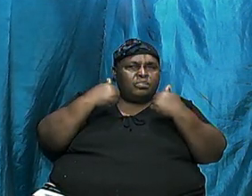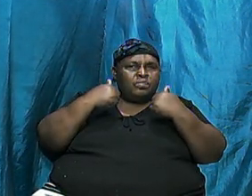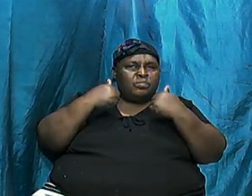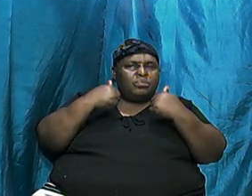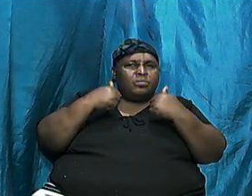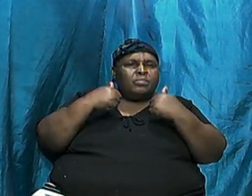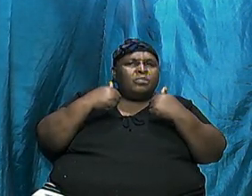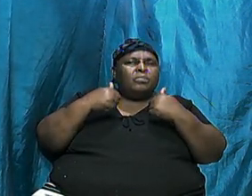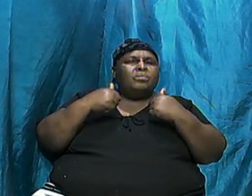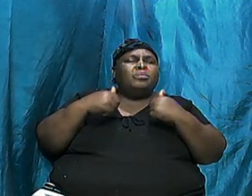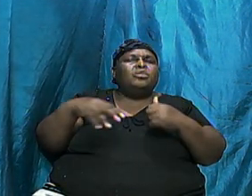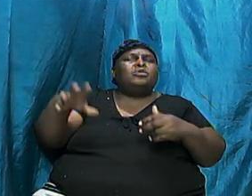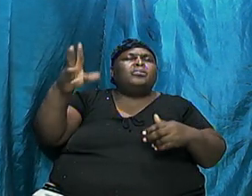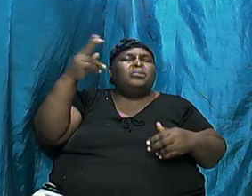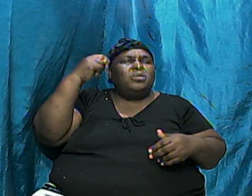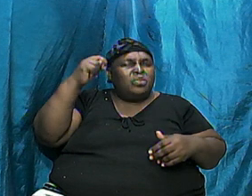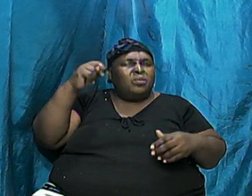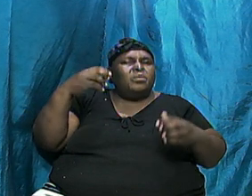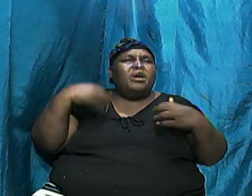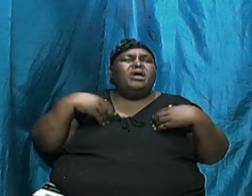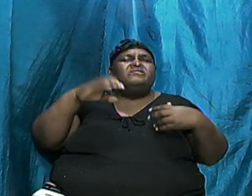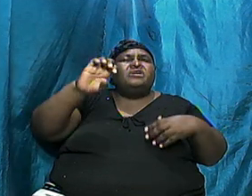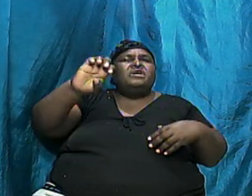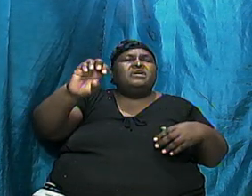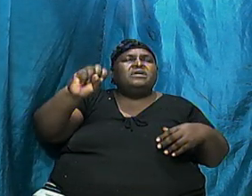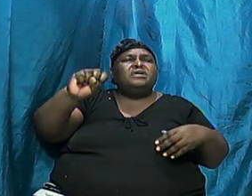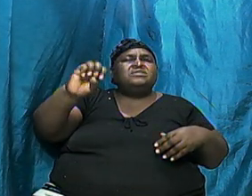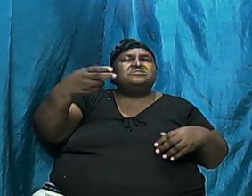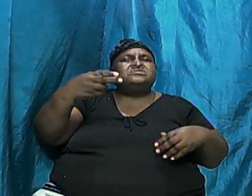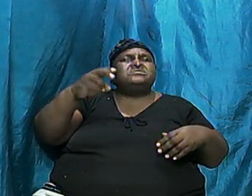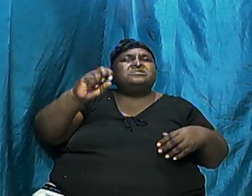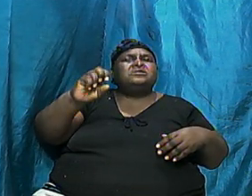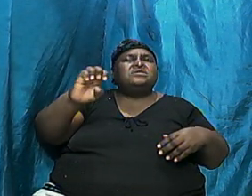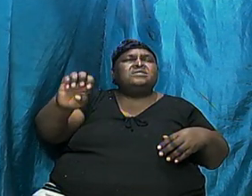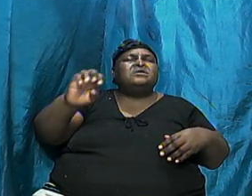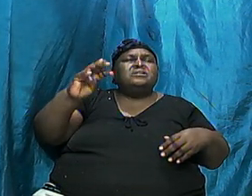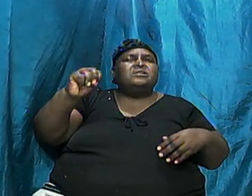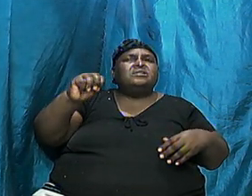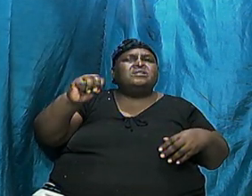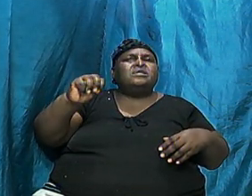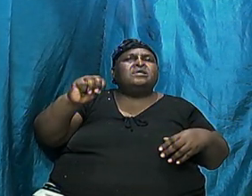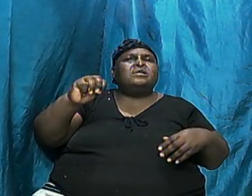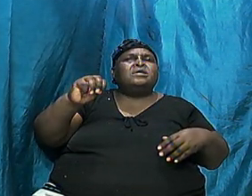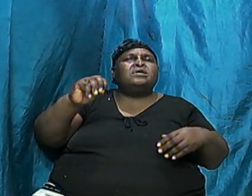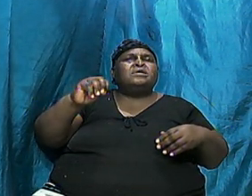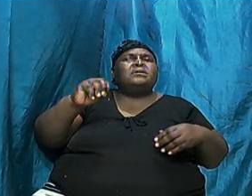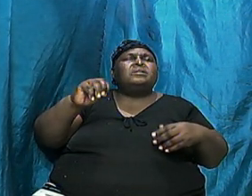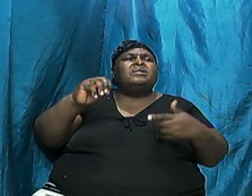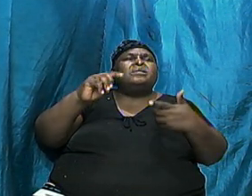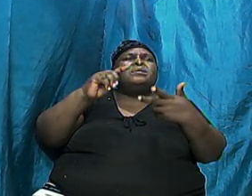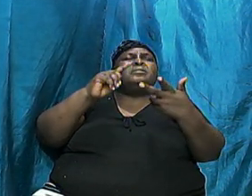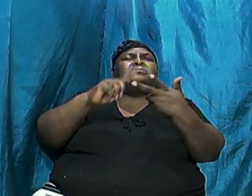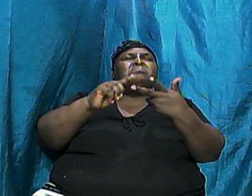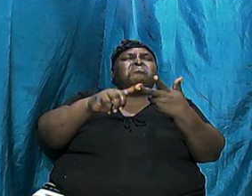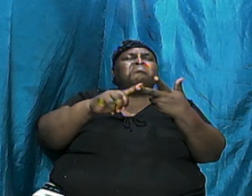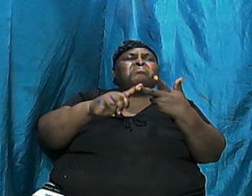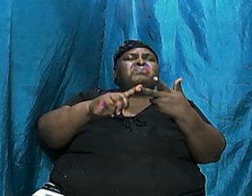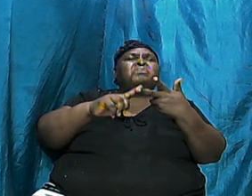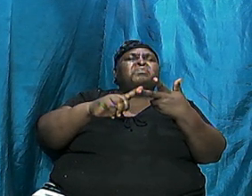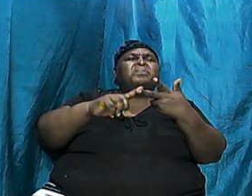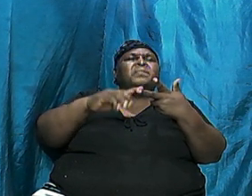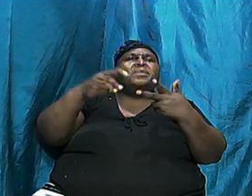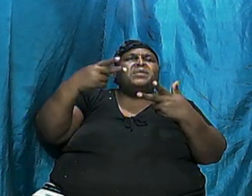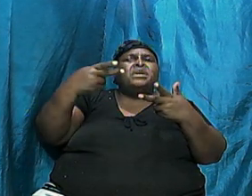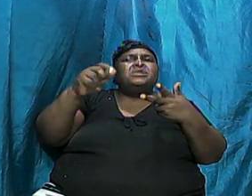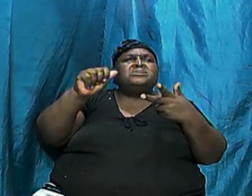sons, Shem, Ham, and Japheth. And God chose Shem,